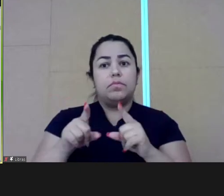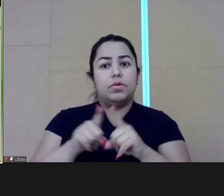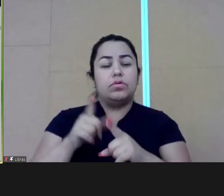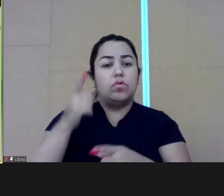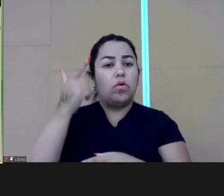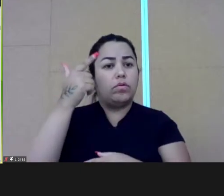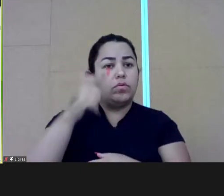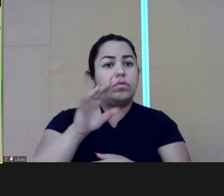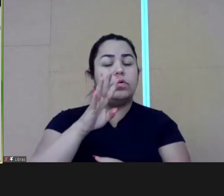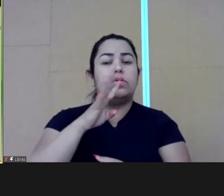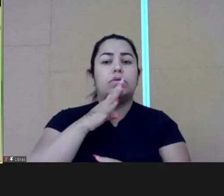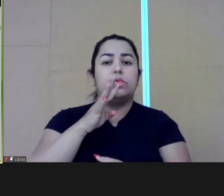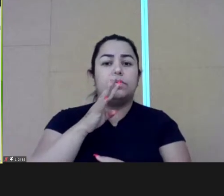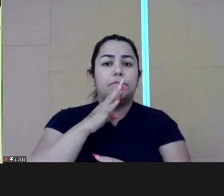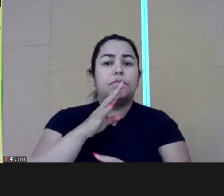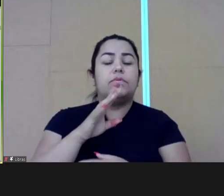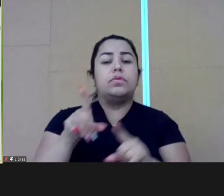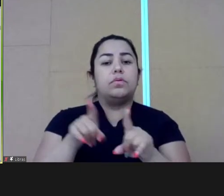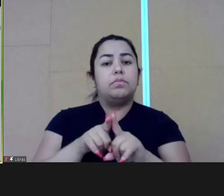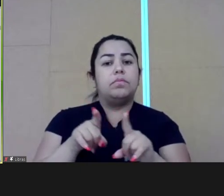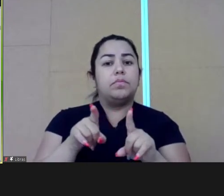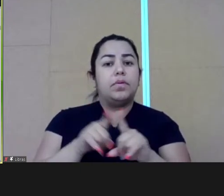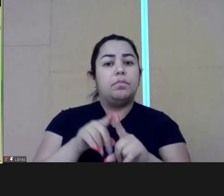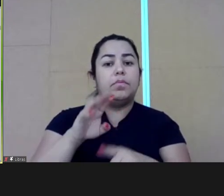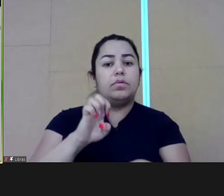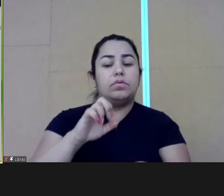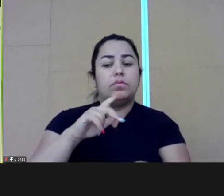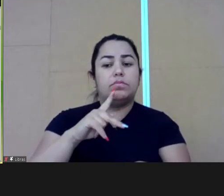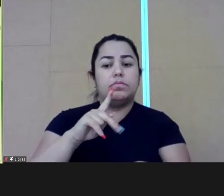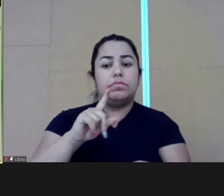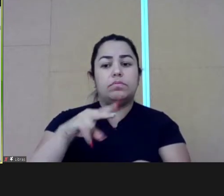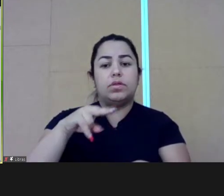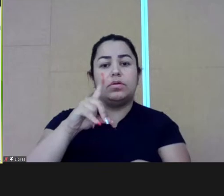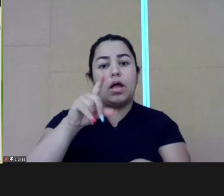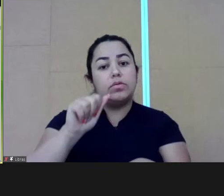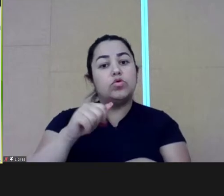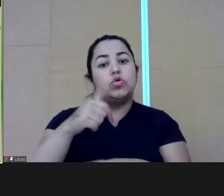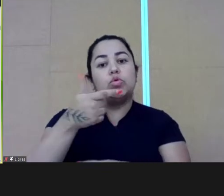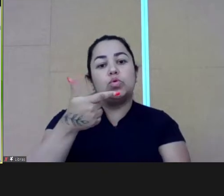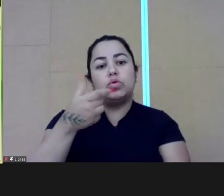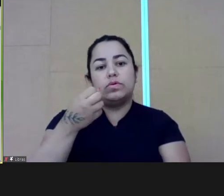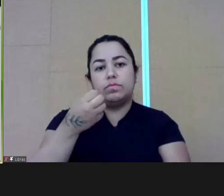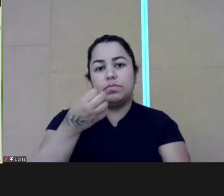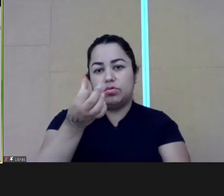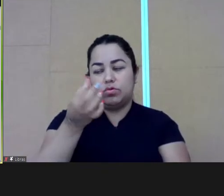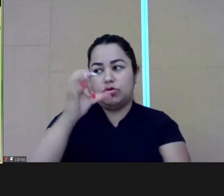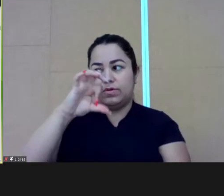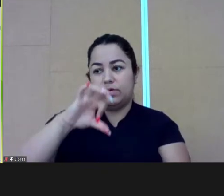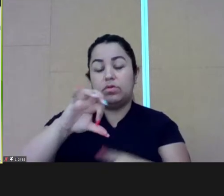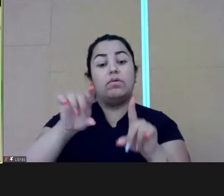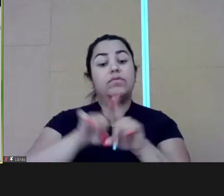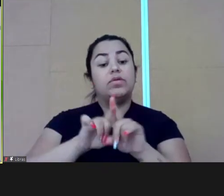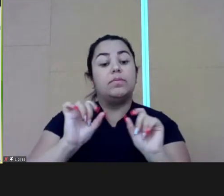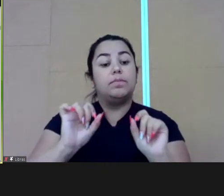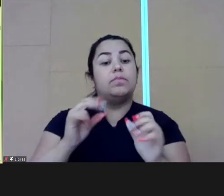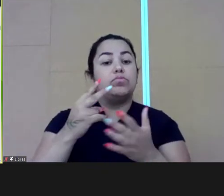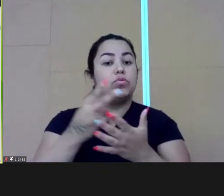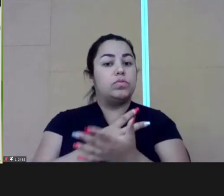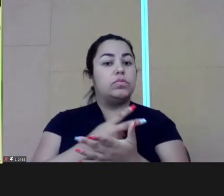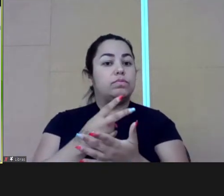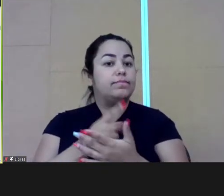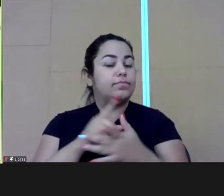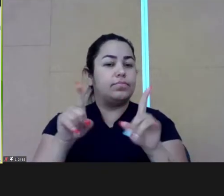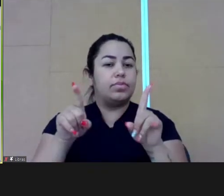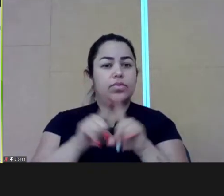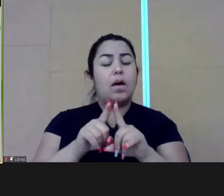years. This was something incredible to be able to be recognized by the government. In 2019,